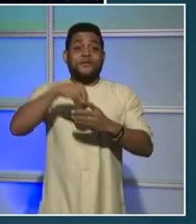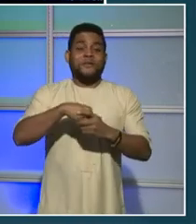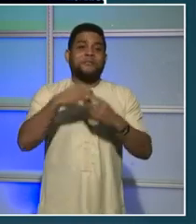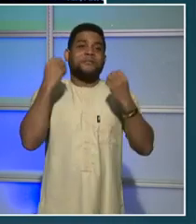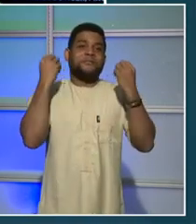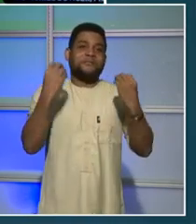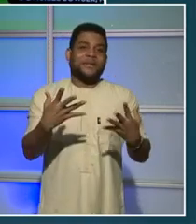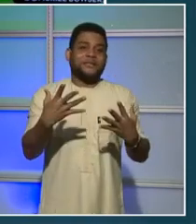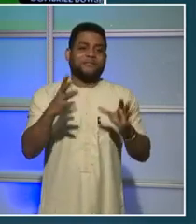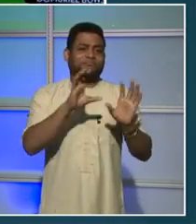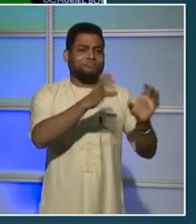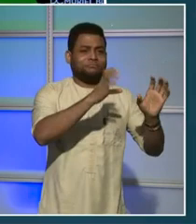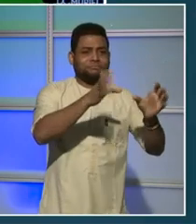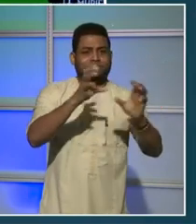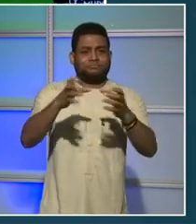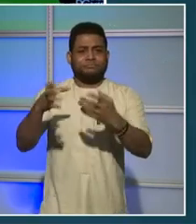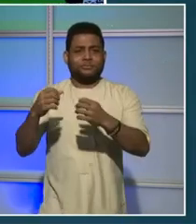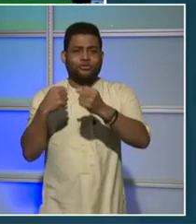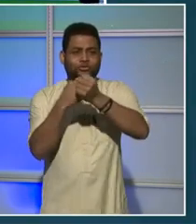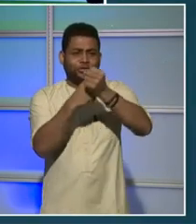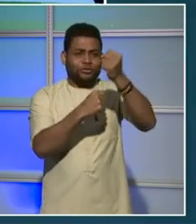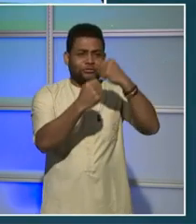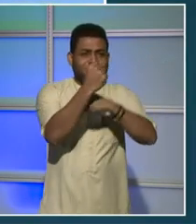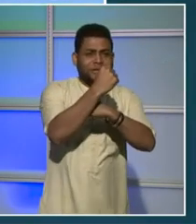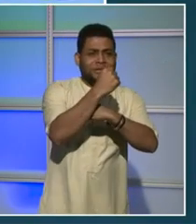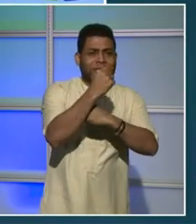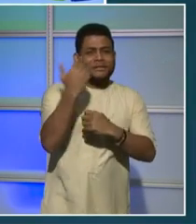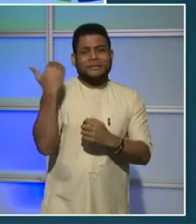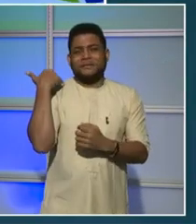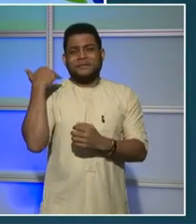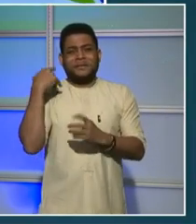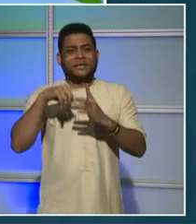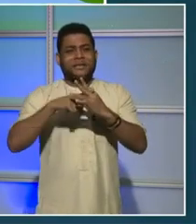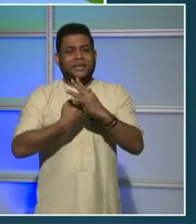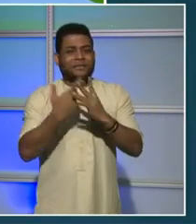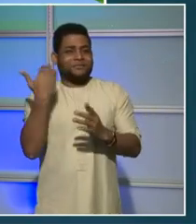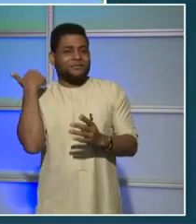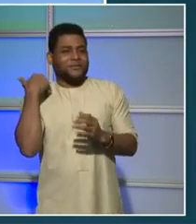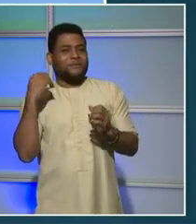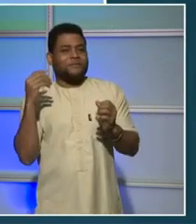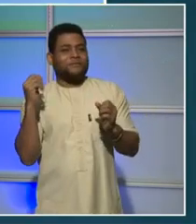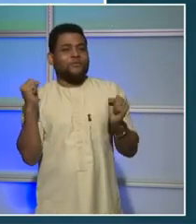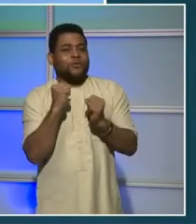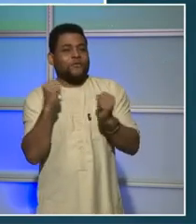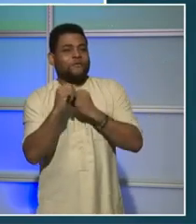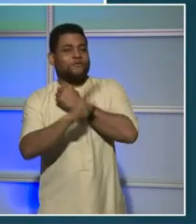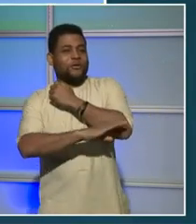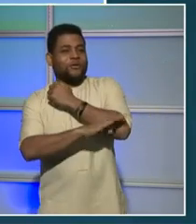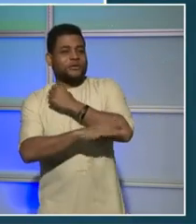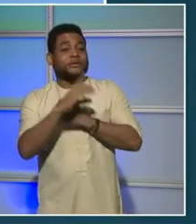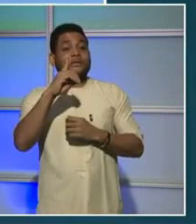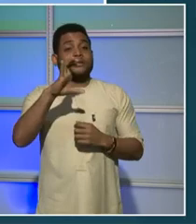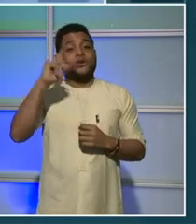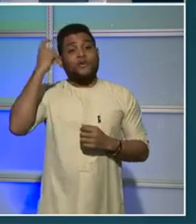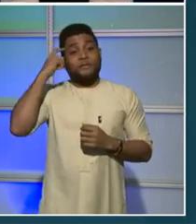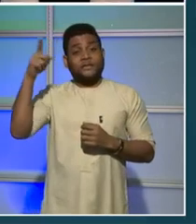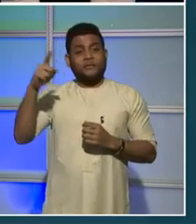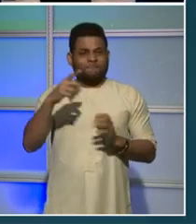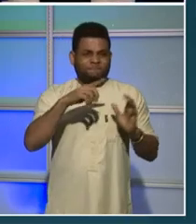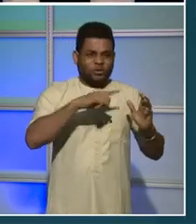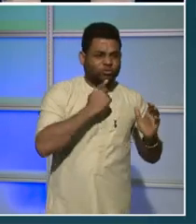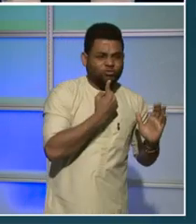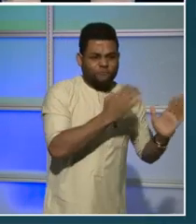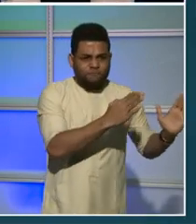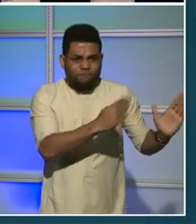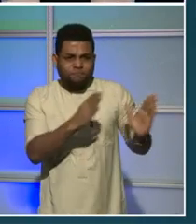all gets started in the late fall and winter when district government agencies prepare their budget requests for the coming year. And the mayor's budget